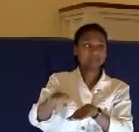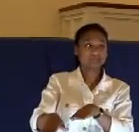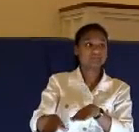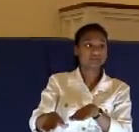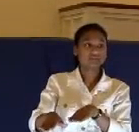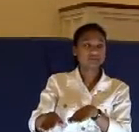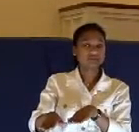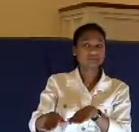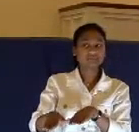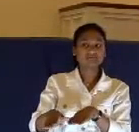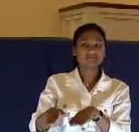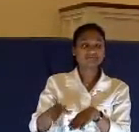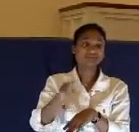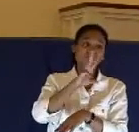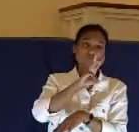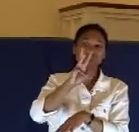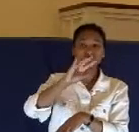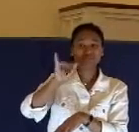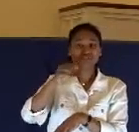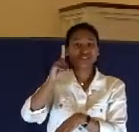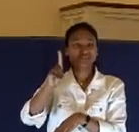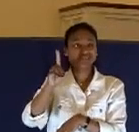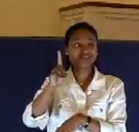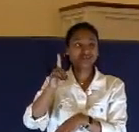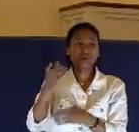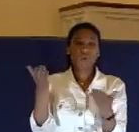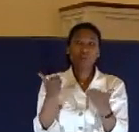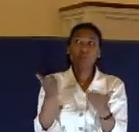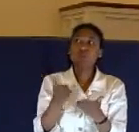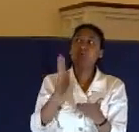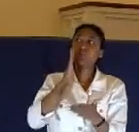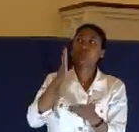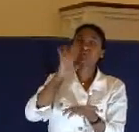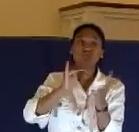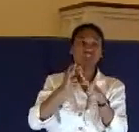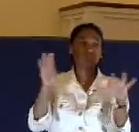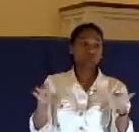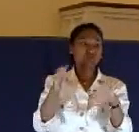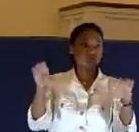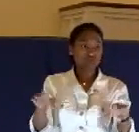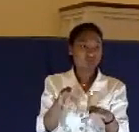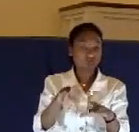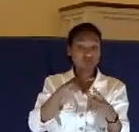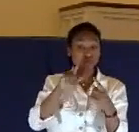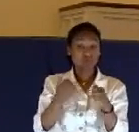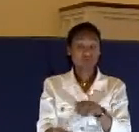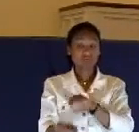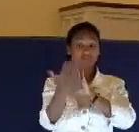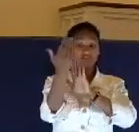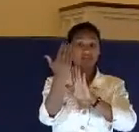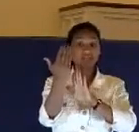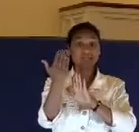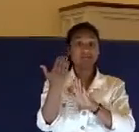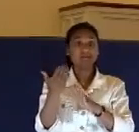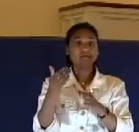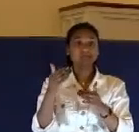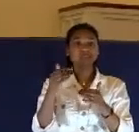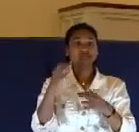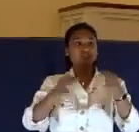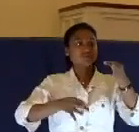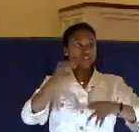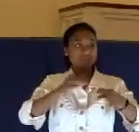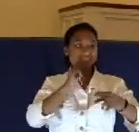What would Jesus do? Well, in the face of injustice, we saw what he did.